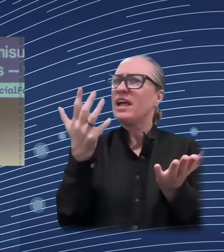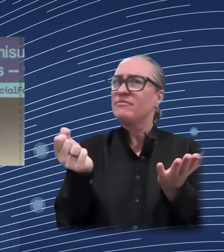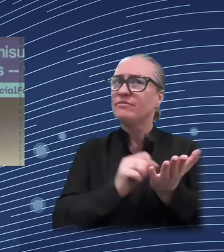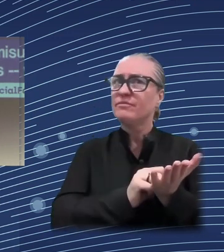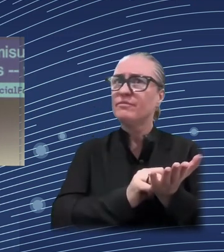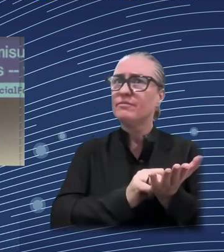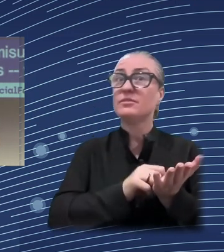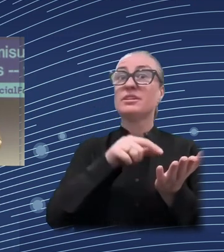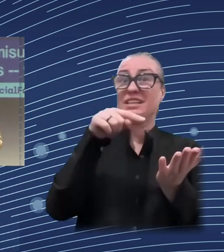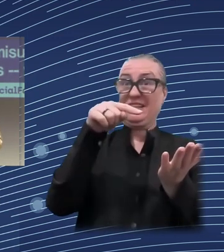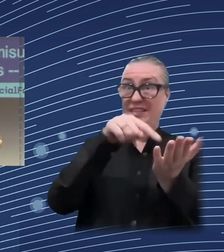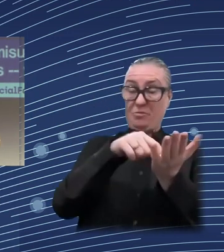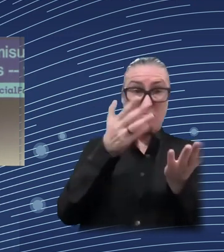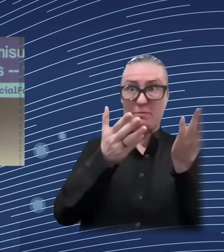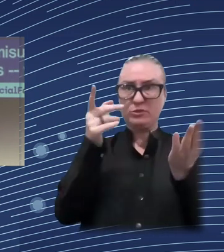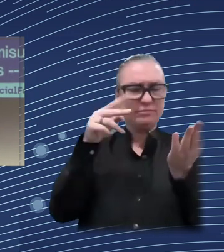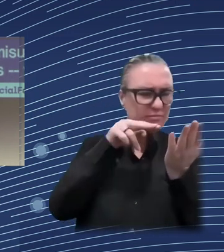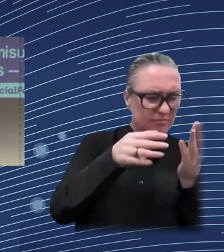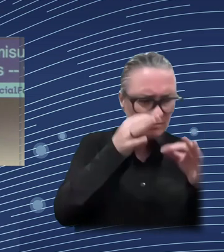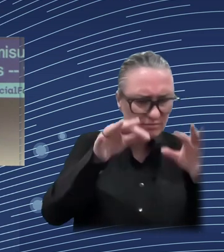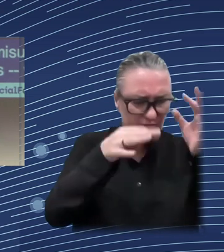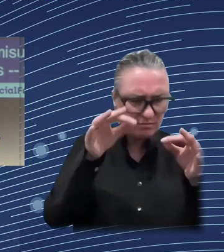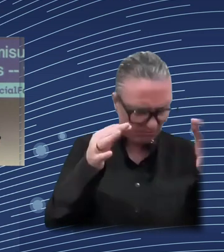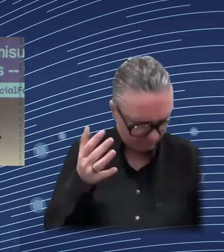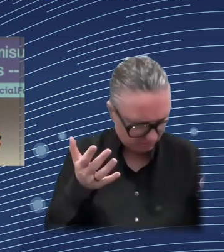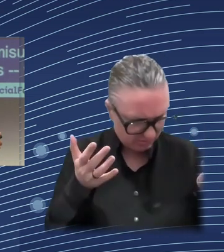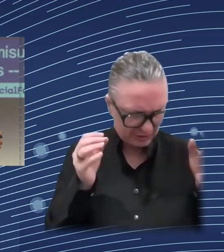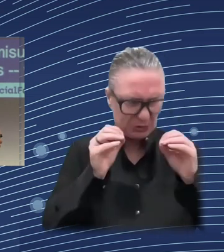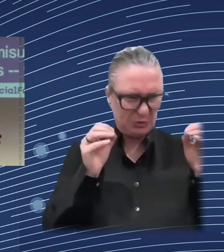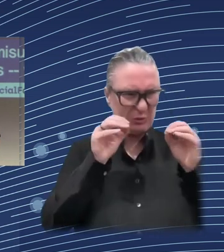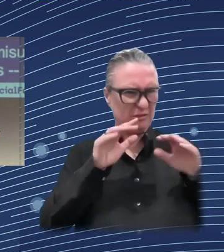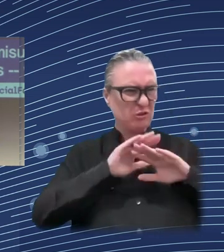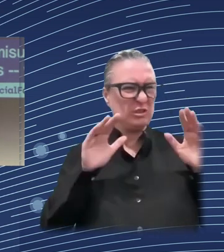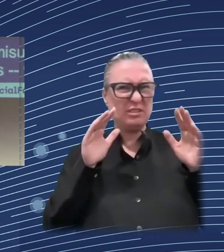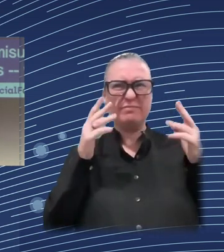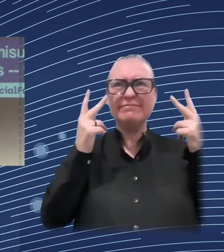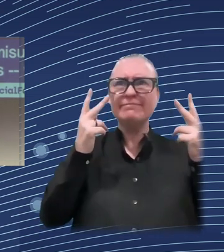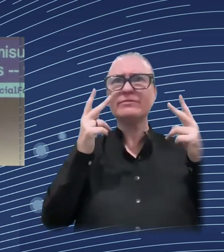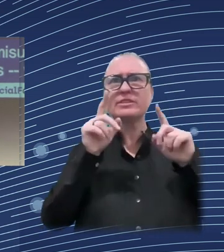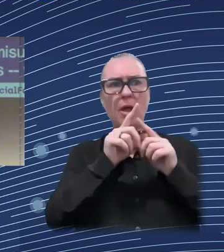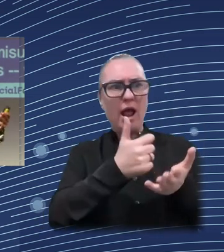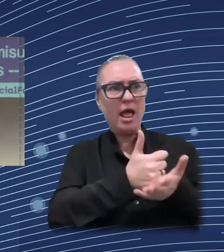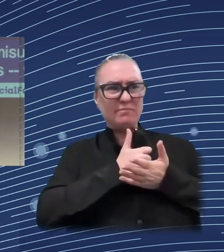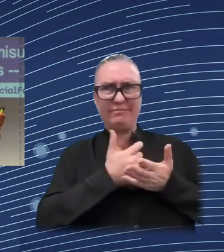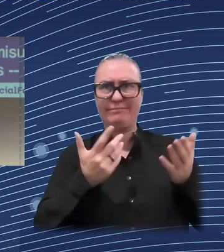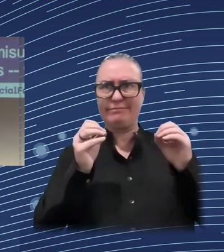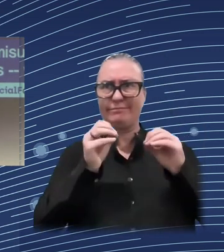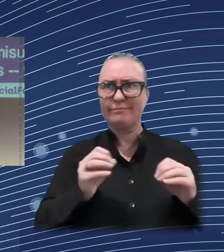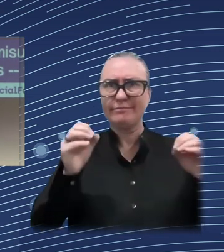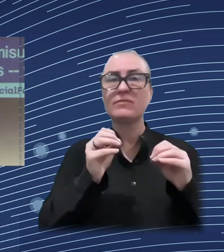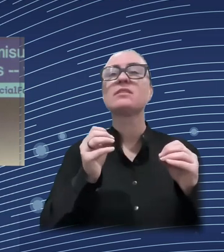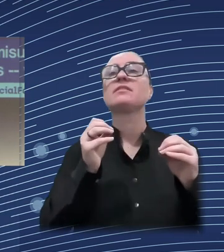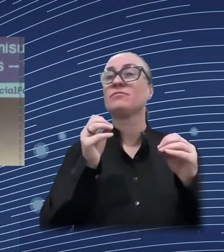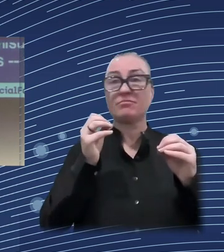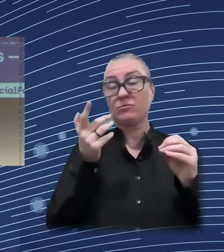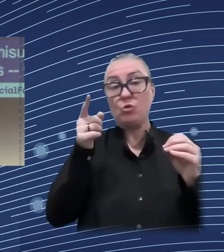about the assessment of, of, of, of policy impact? We know that we are shifting the economy in